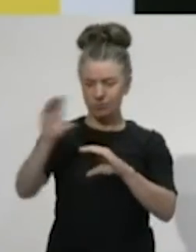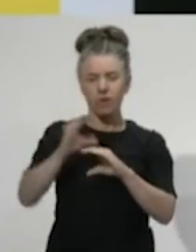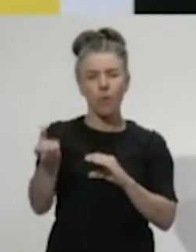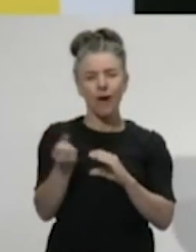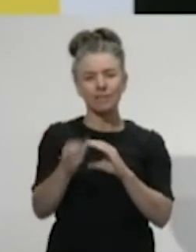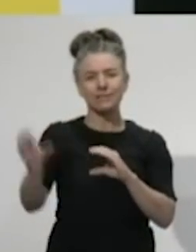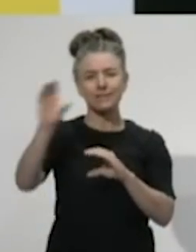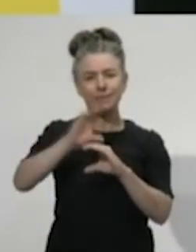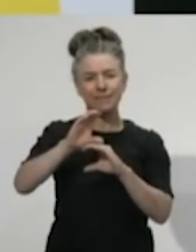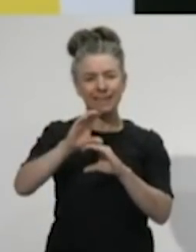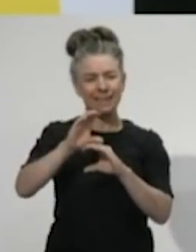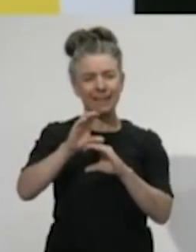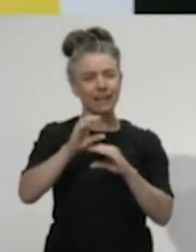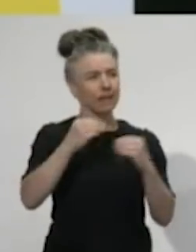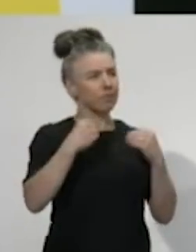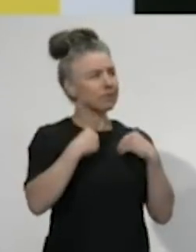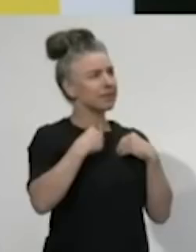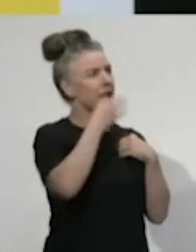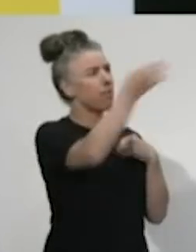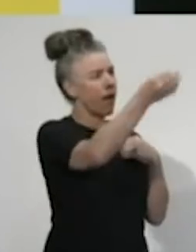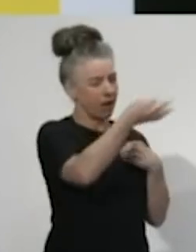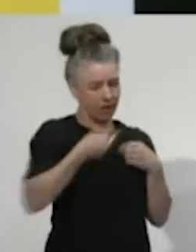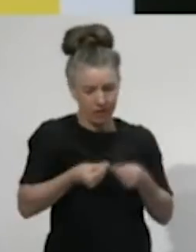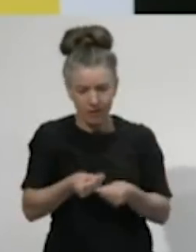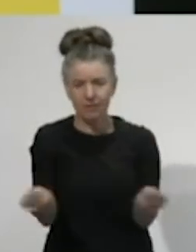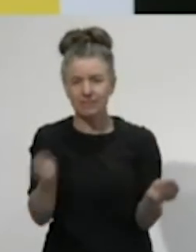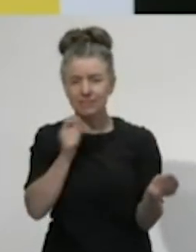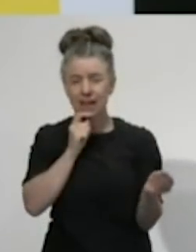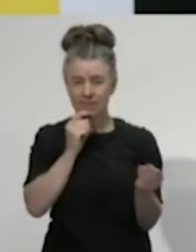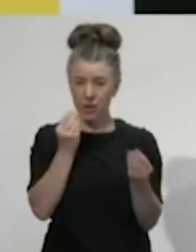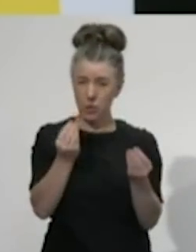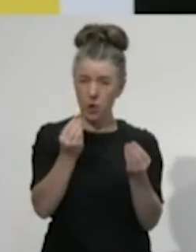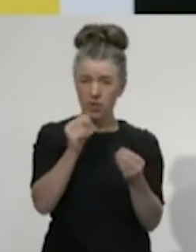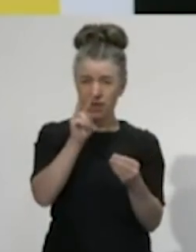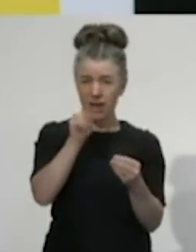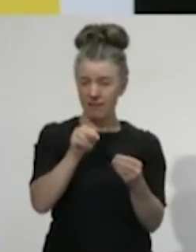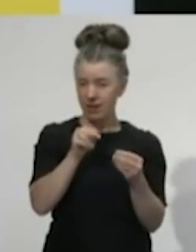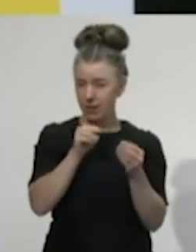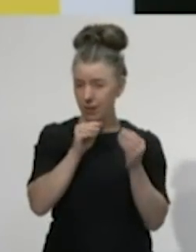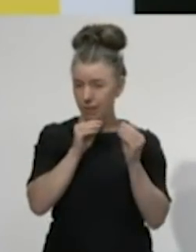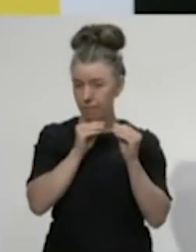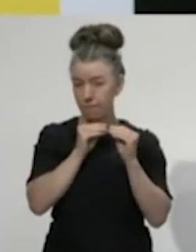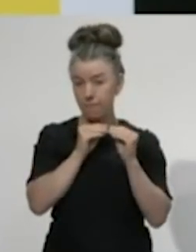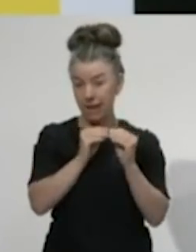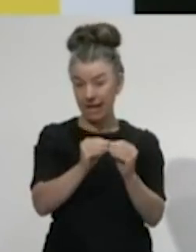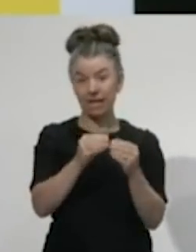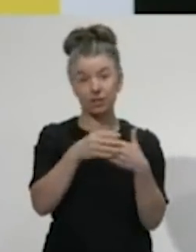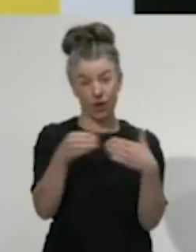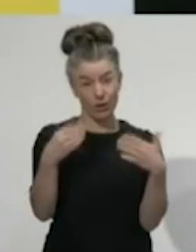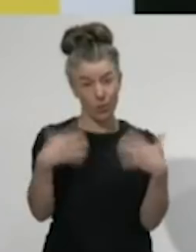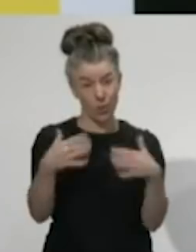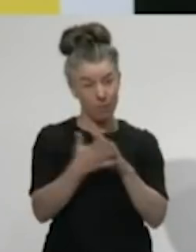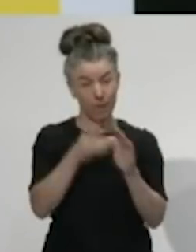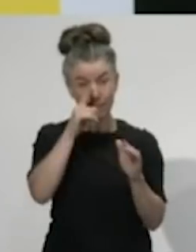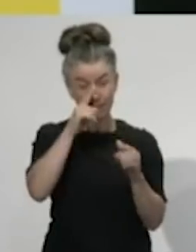$11 billion investment has ensured that over a million and a half workers have stayed employed and connected to their jobs during the toughest